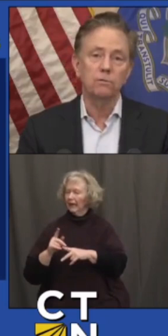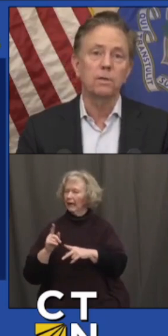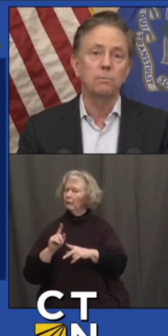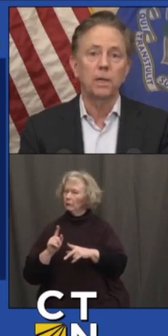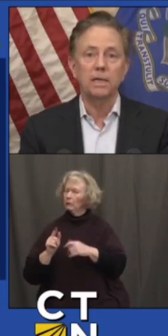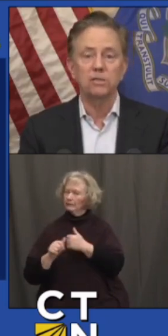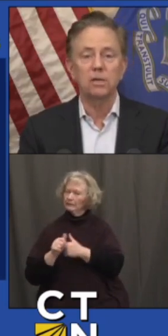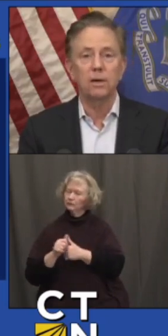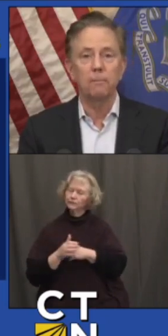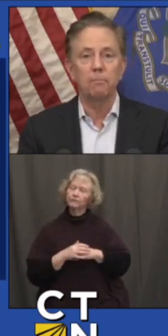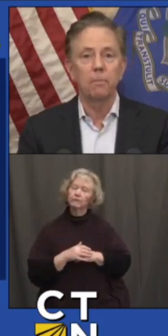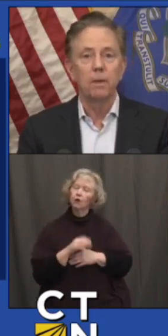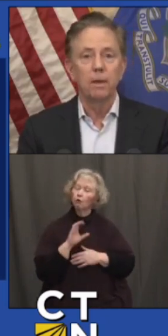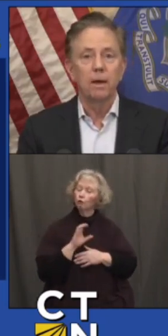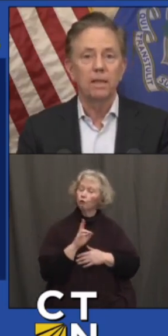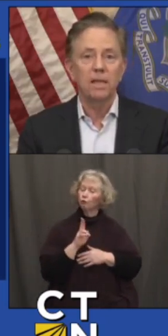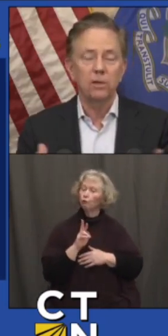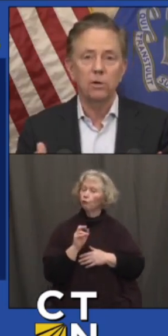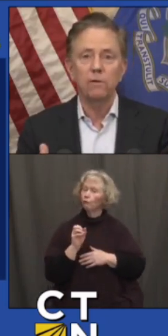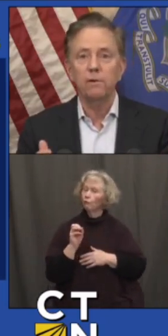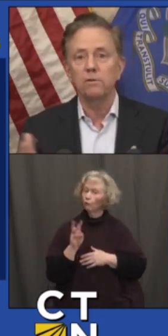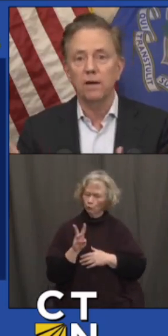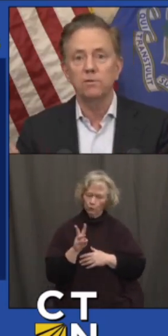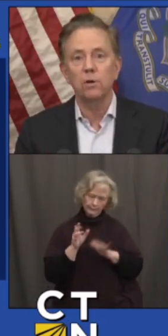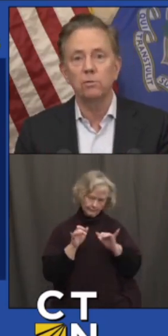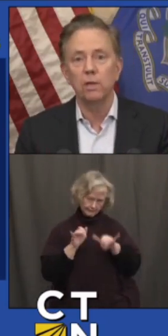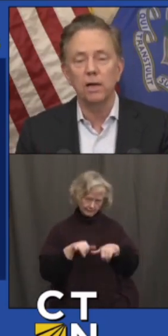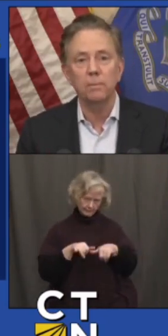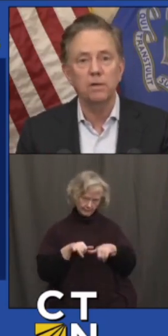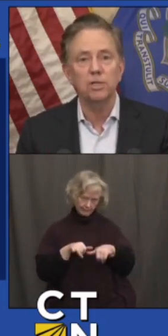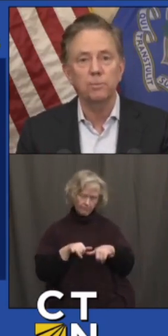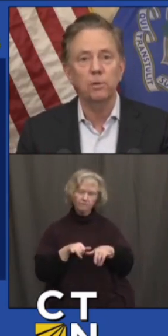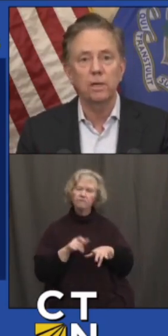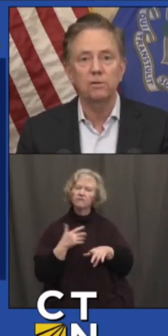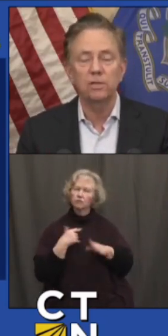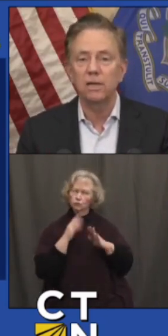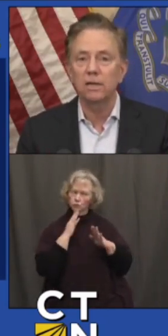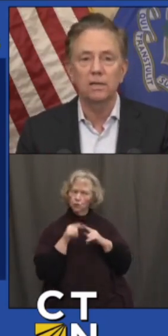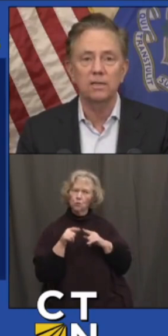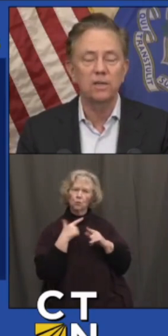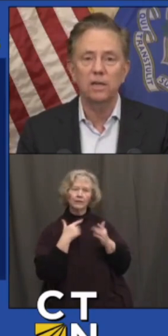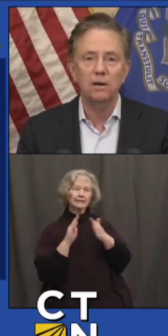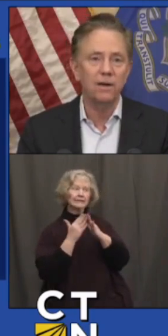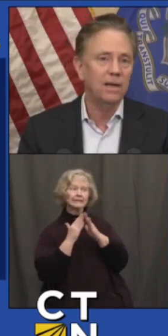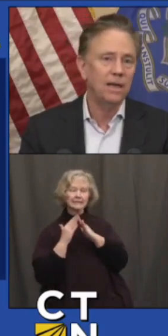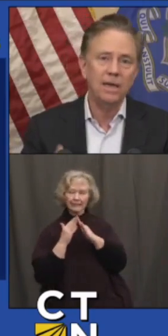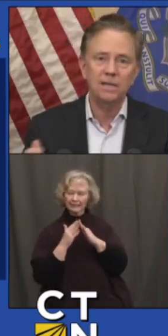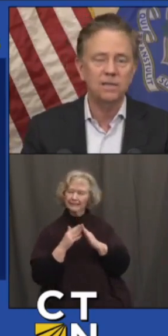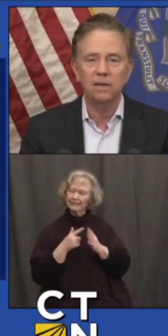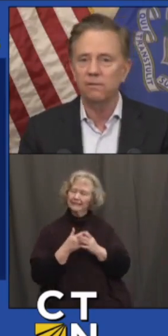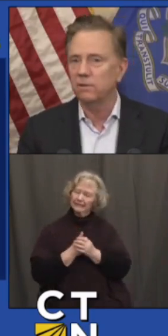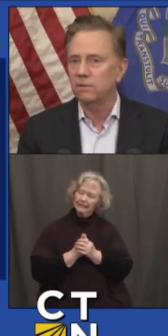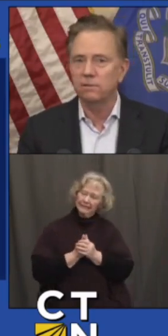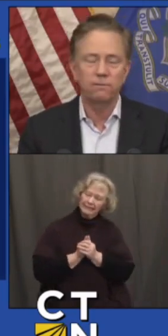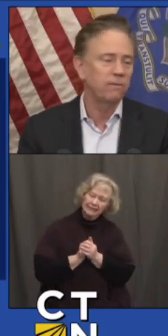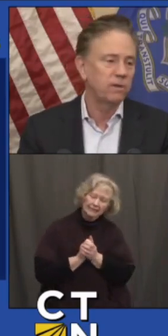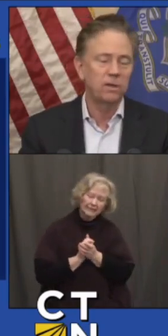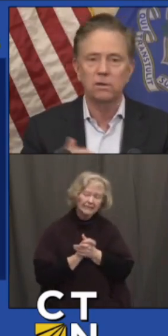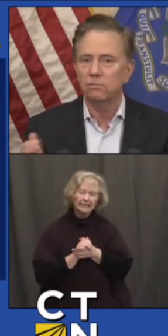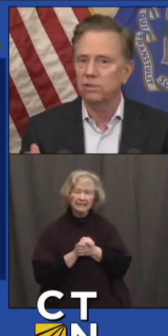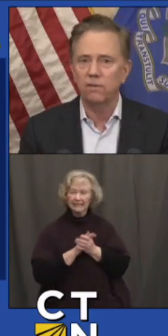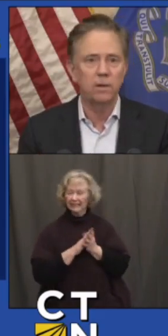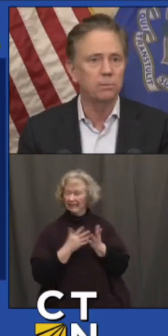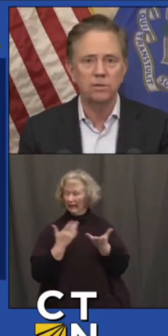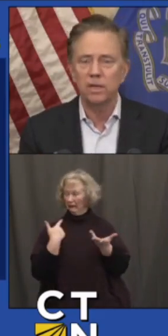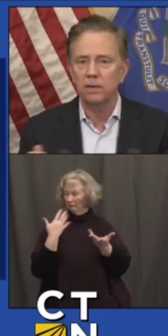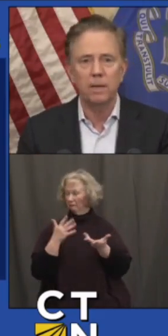curfews in place. I think the curfews, I've talked to a lot of municipal leaders. They say, I can't tell if it's 50